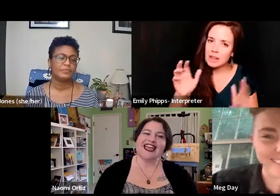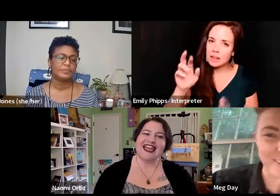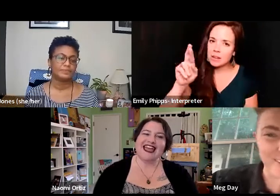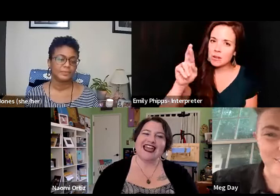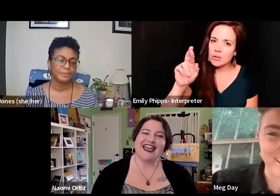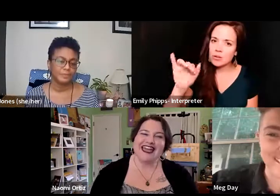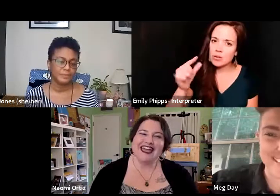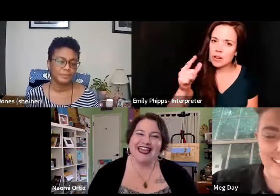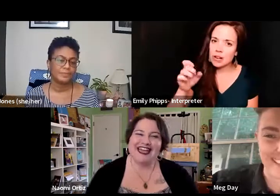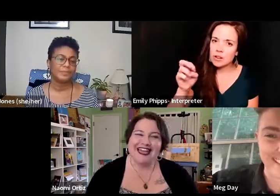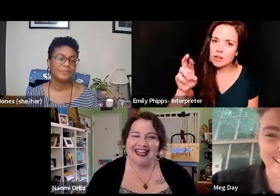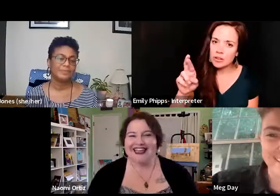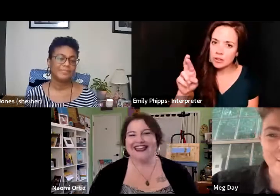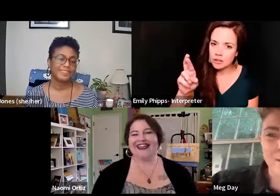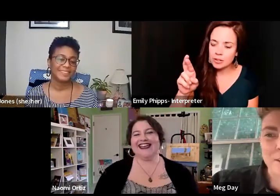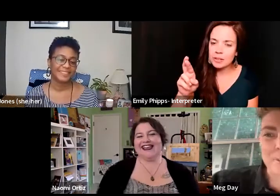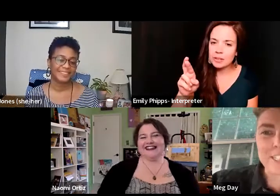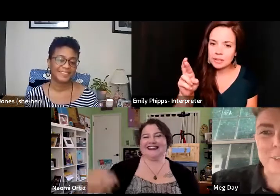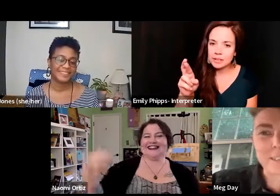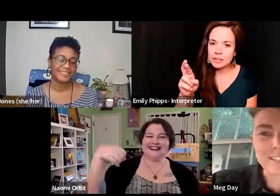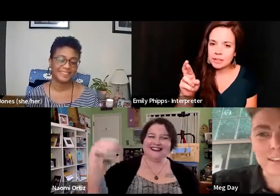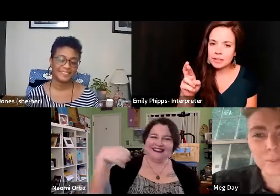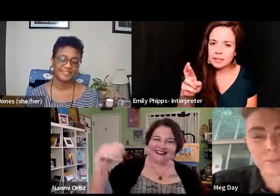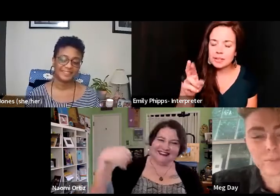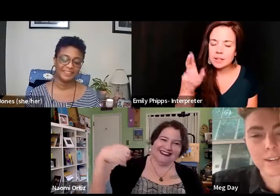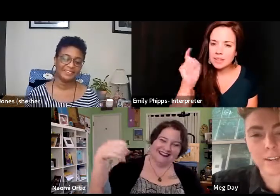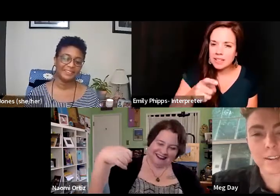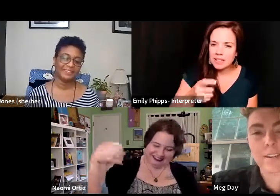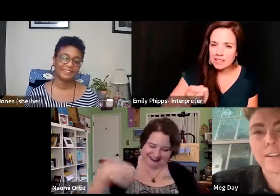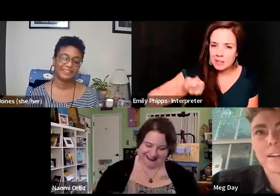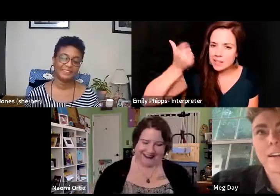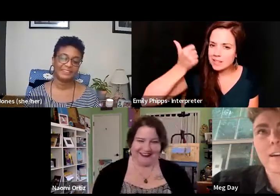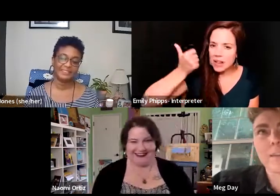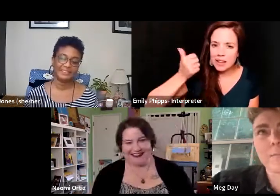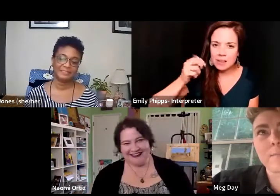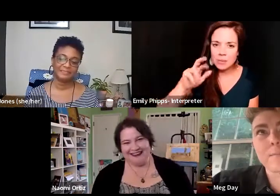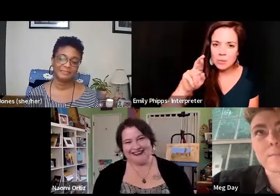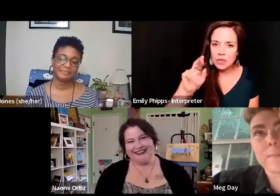That's what I want to say. We should be done with rigor.